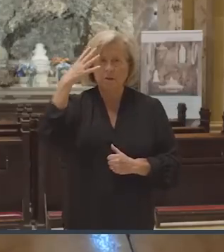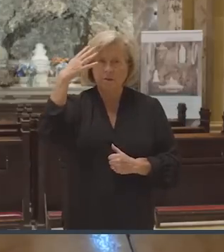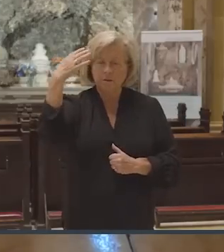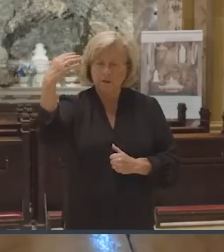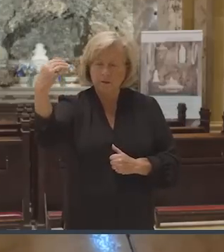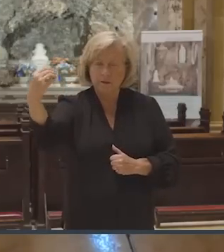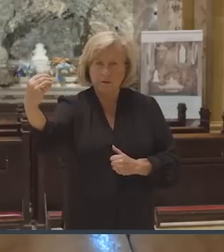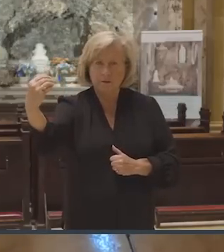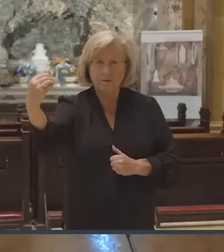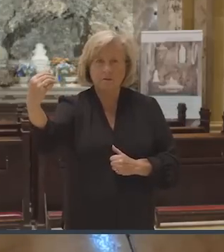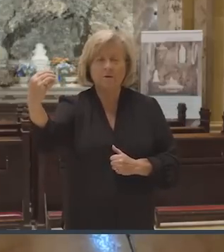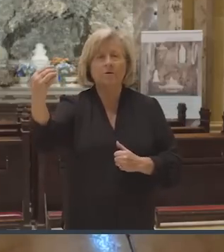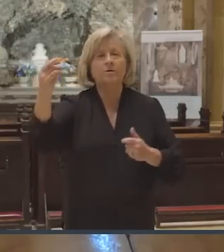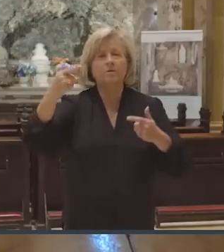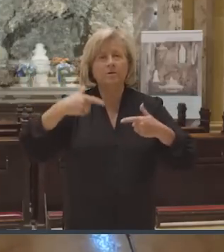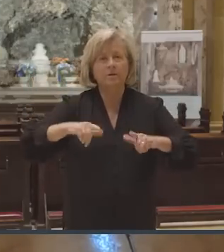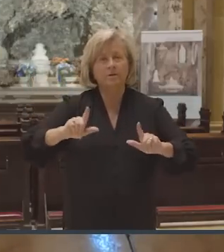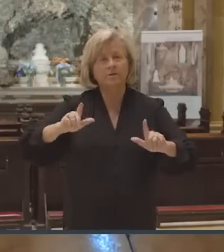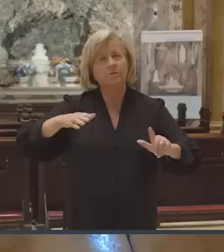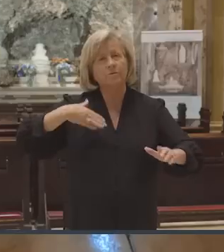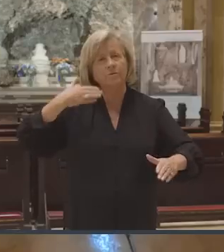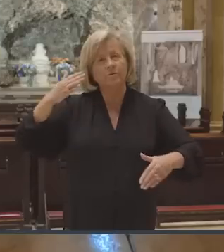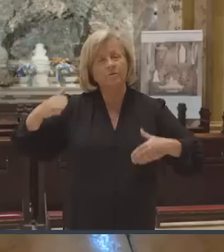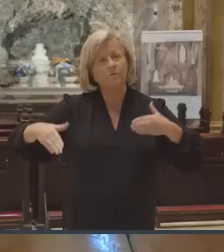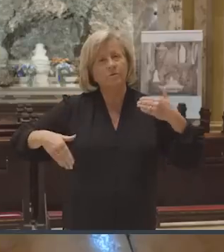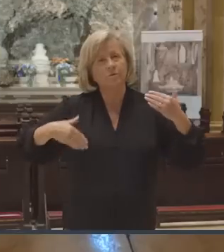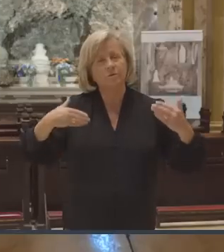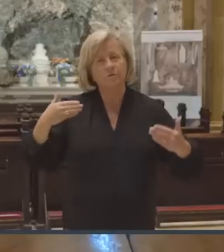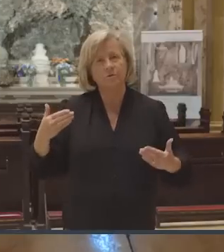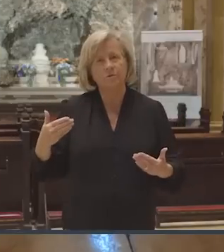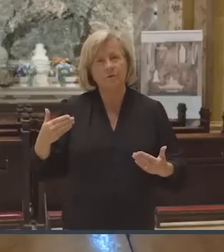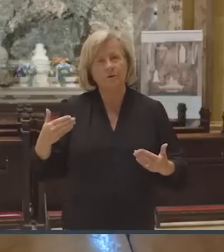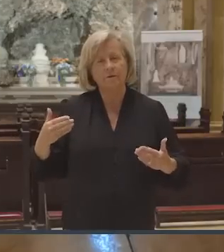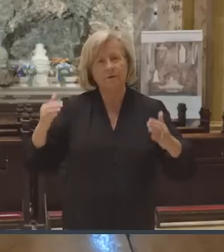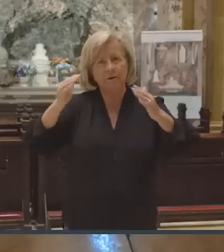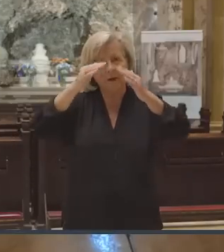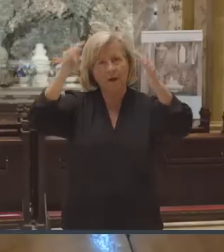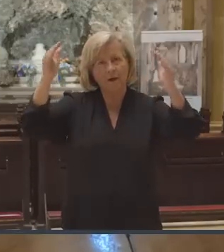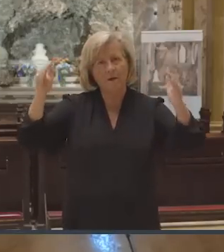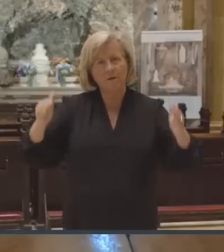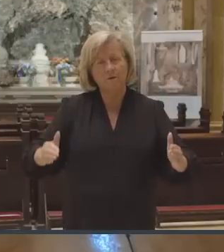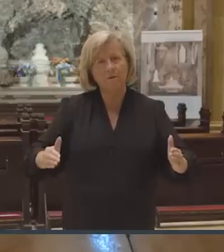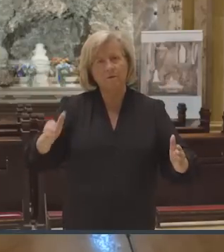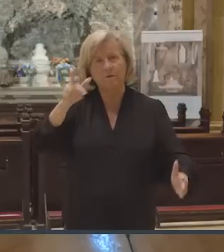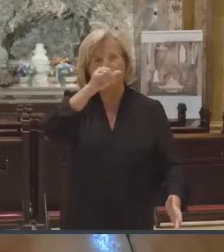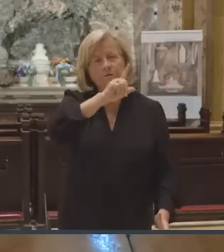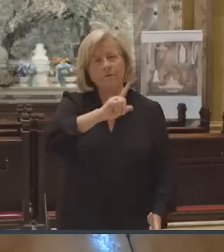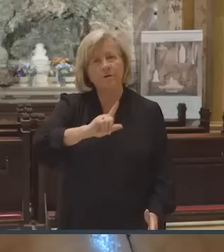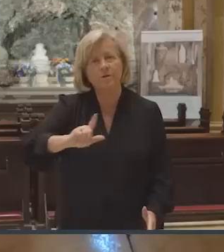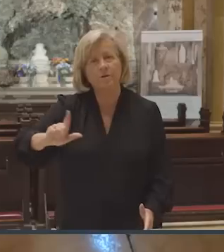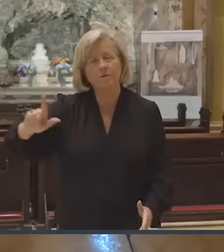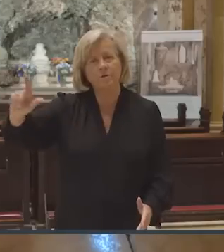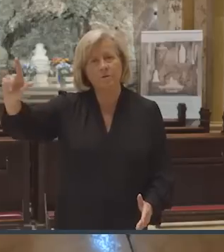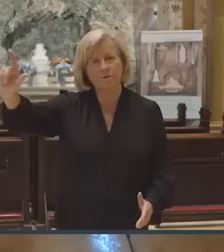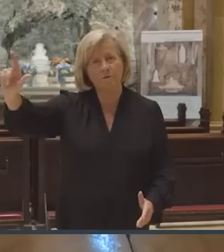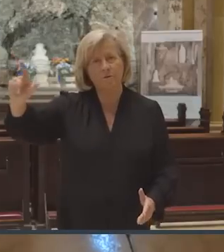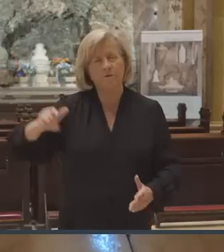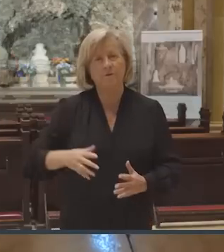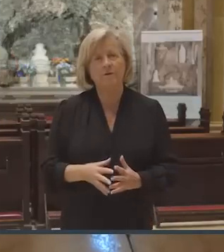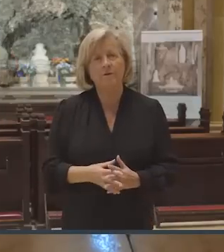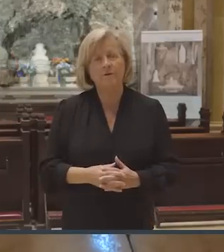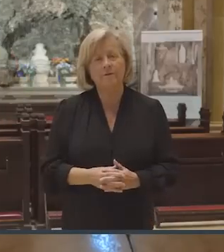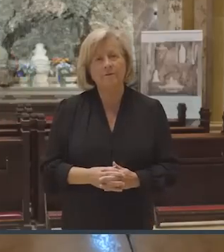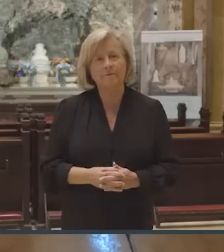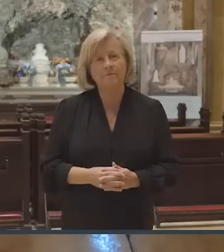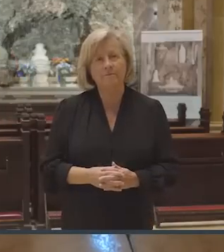Let us go rejoicing in the house of the Lord.